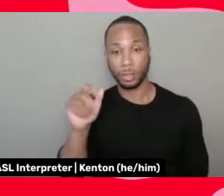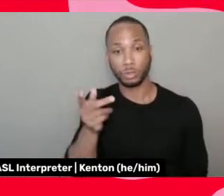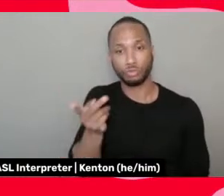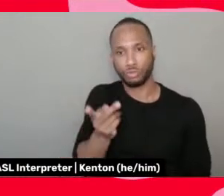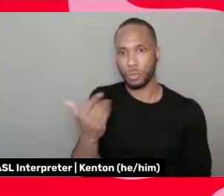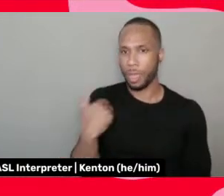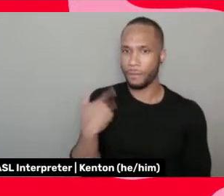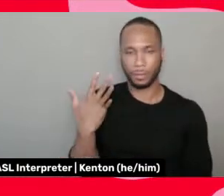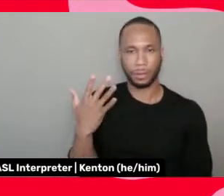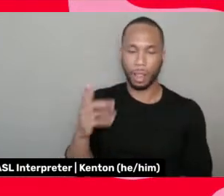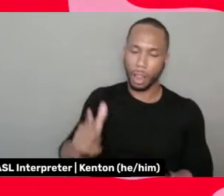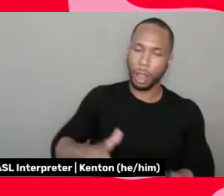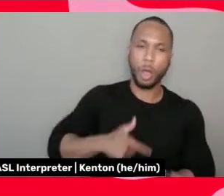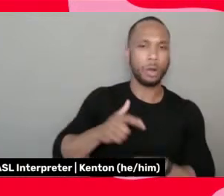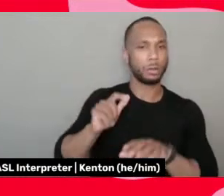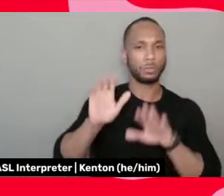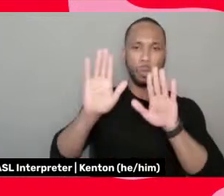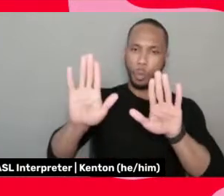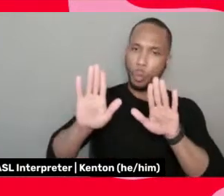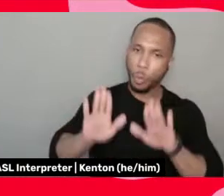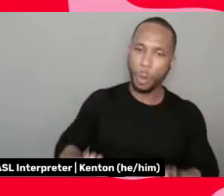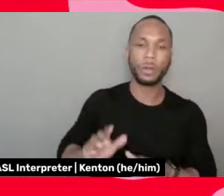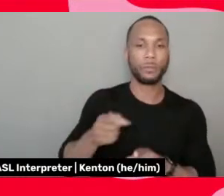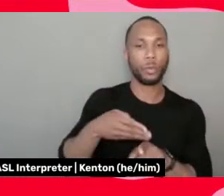a long, great career in the arts.